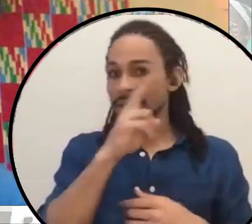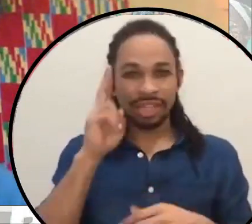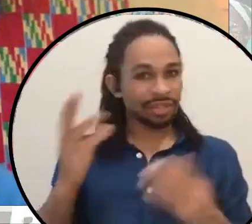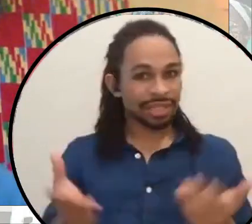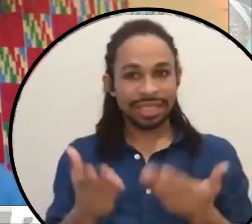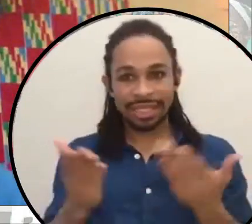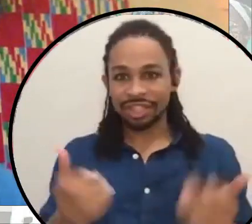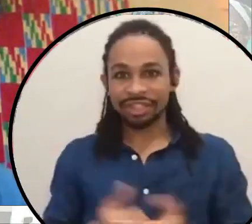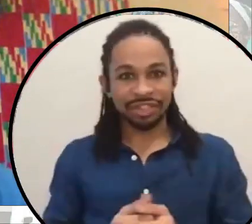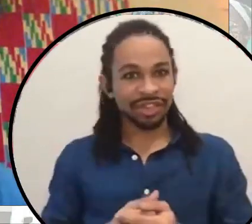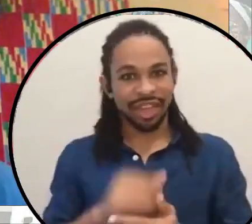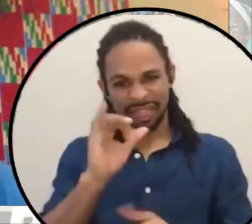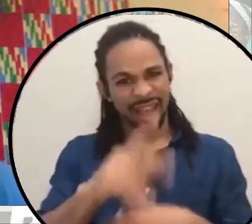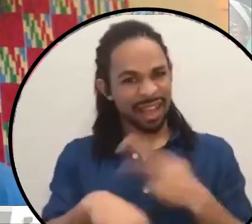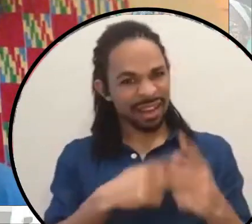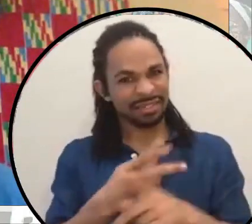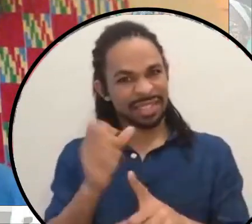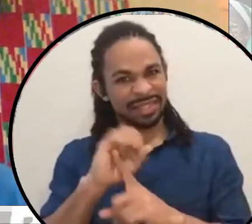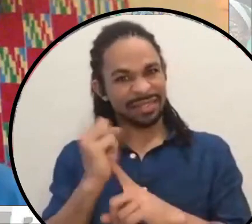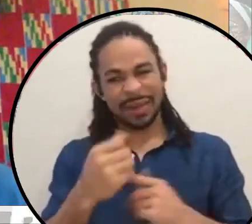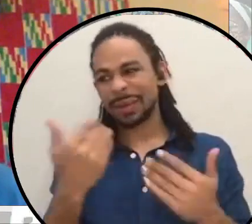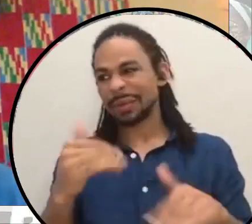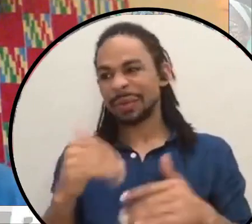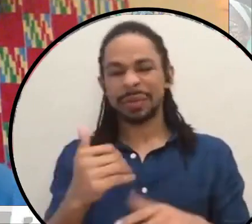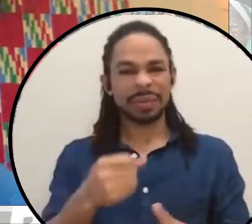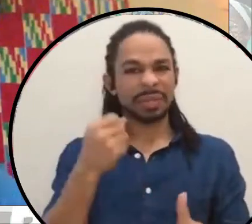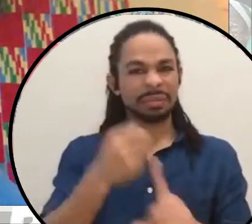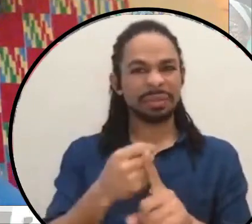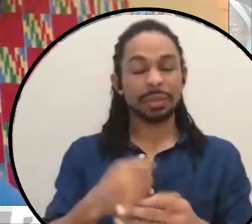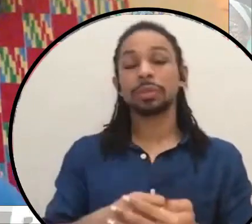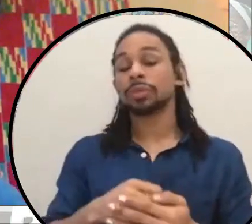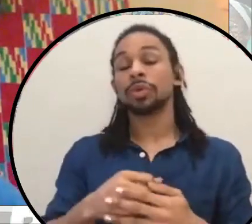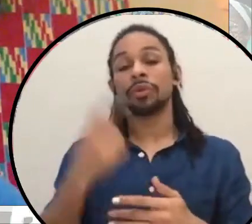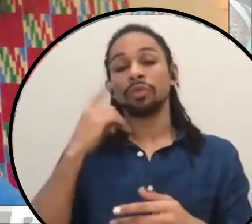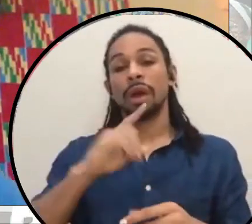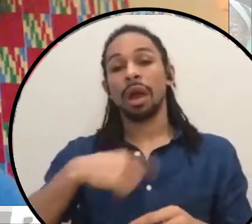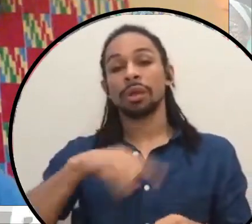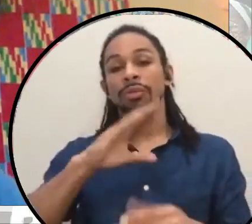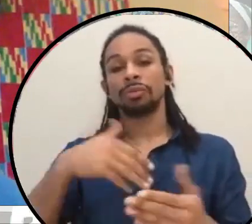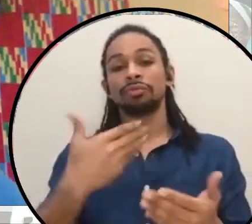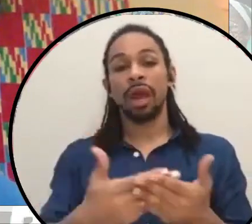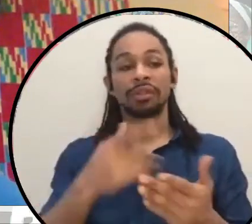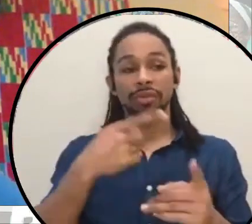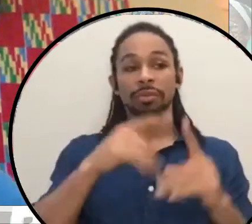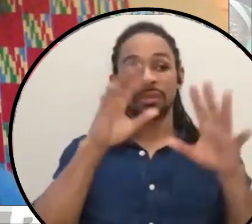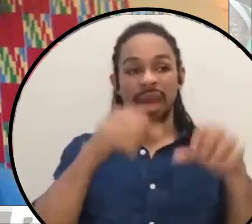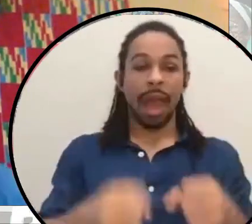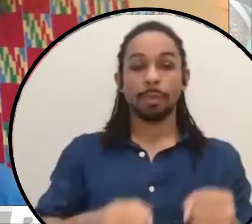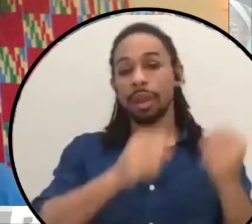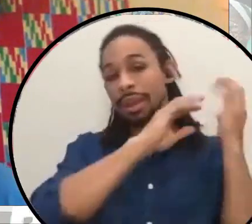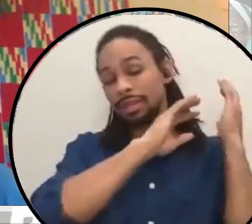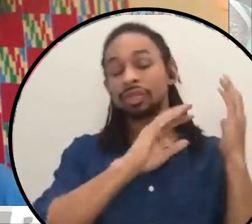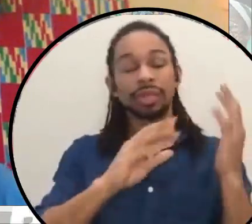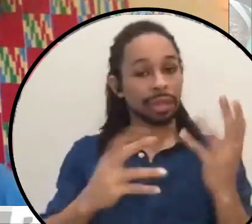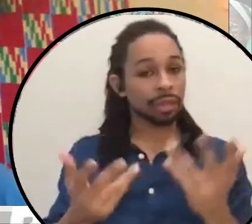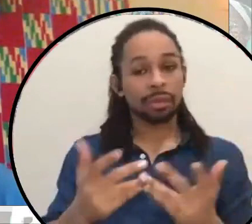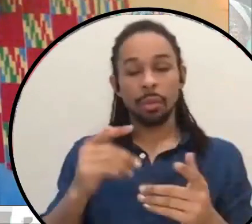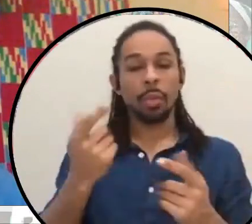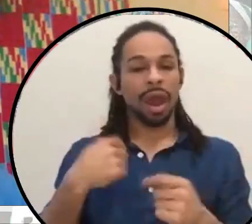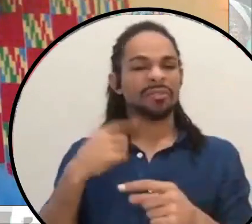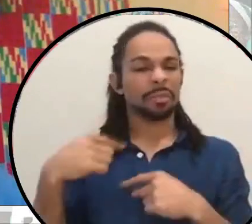type of situation. so, in order to get to abolition, a lot of what I've been working on and thinking about is